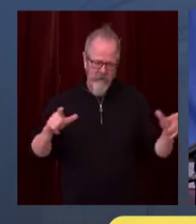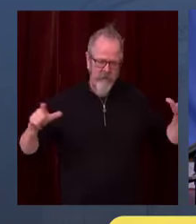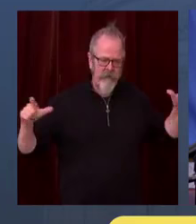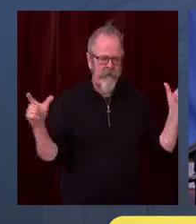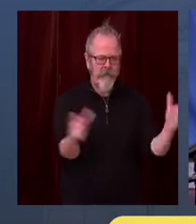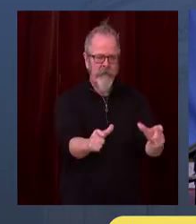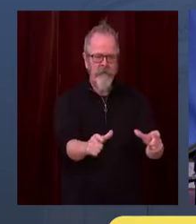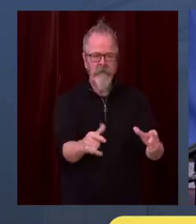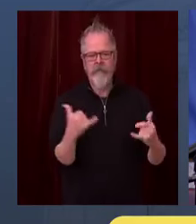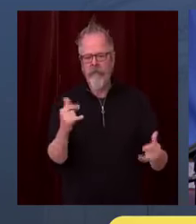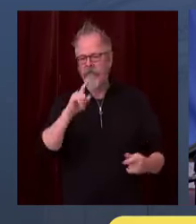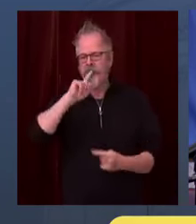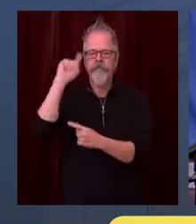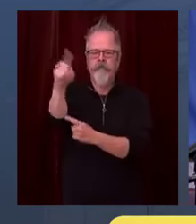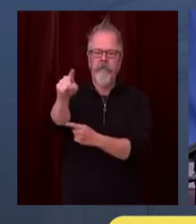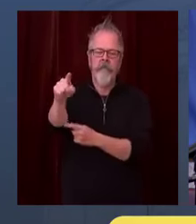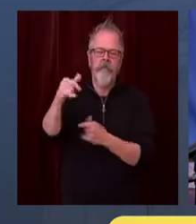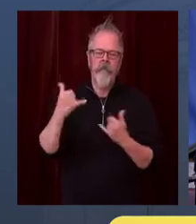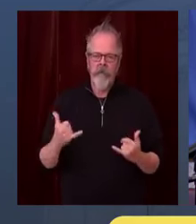third wave.